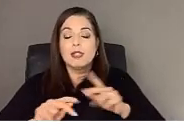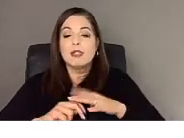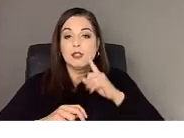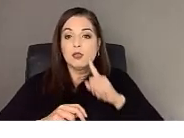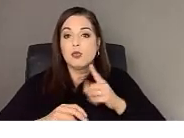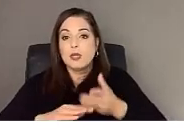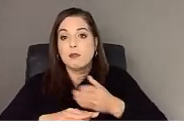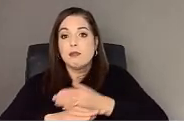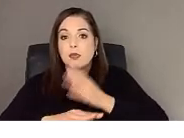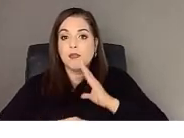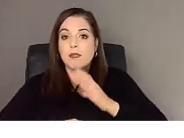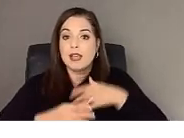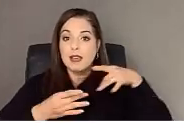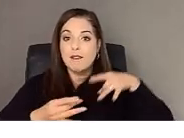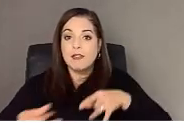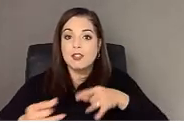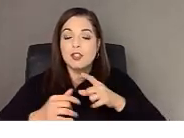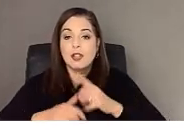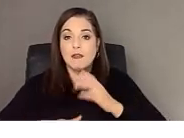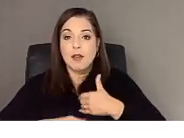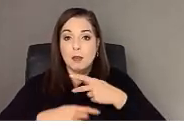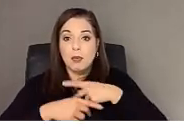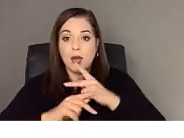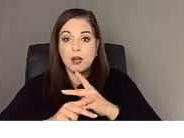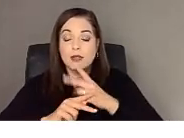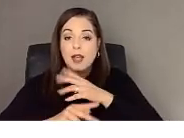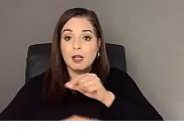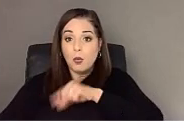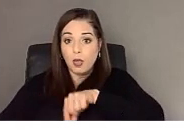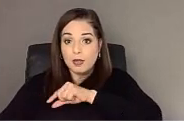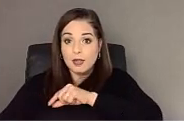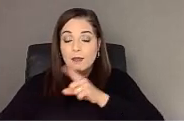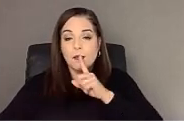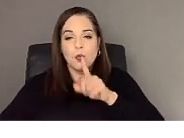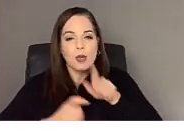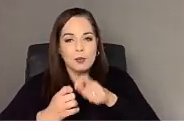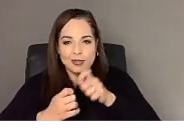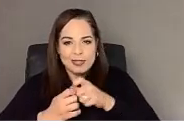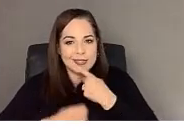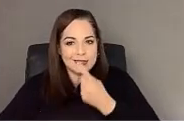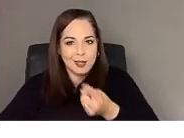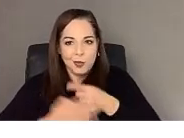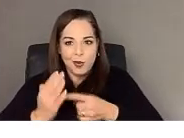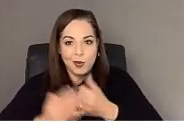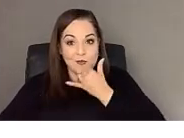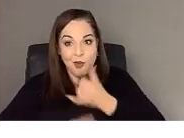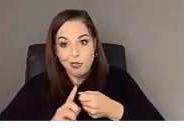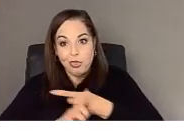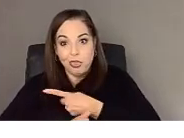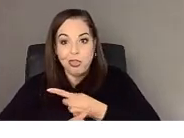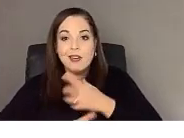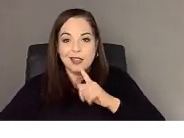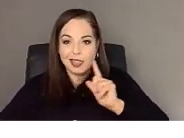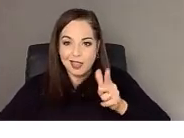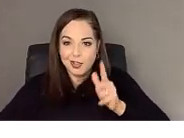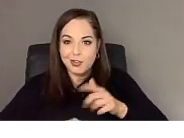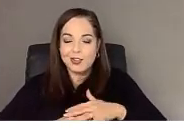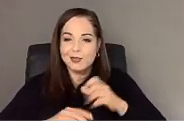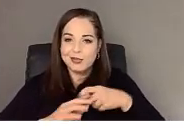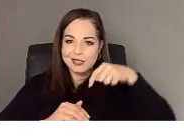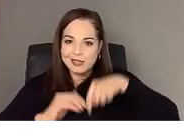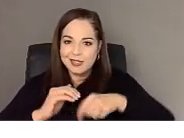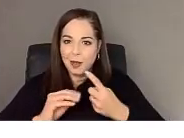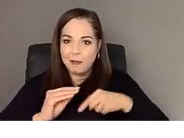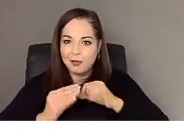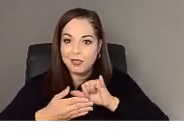process and the quality of our product. We'll detail what went wrong here in a little bit, but first we would like